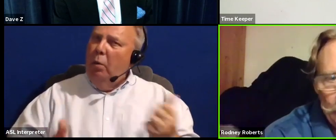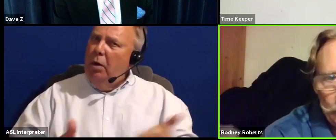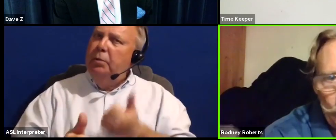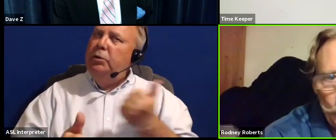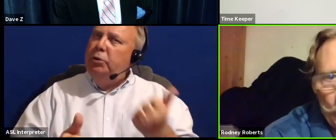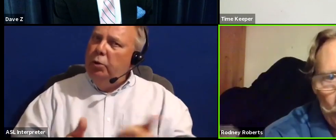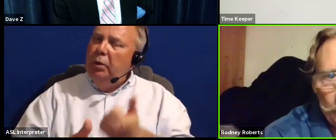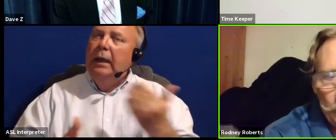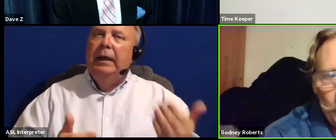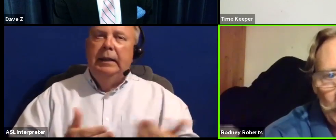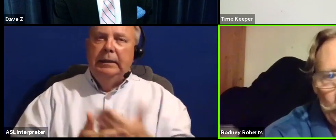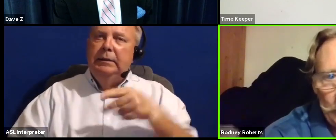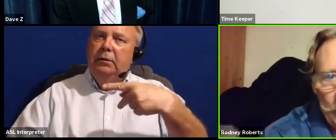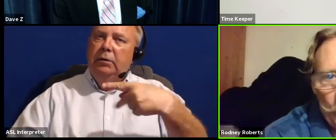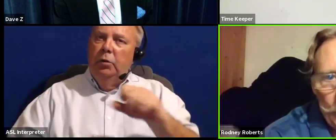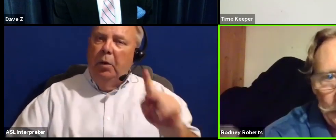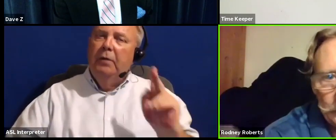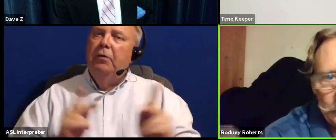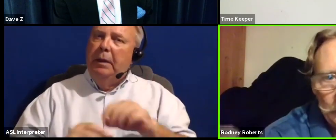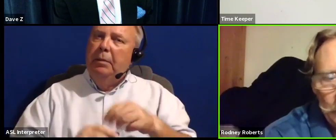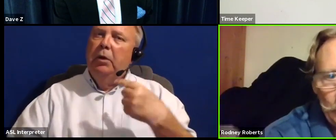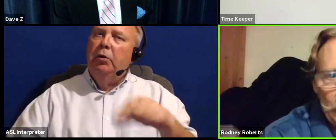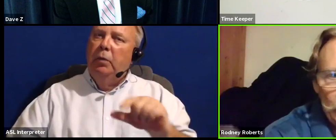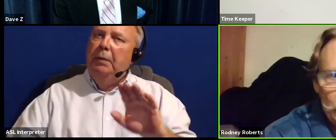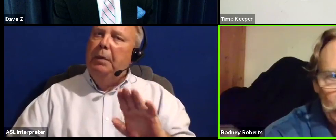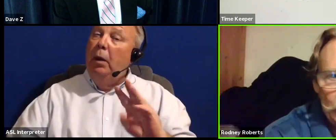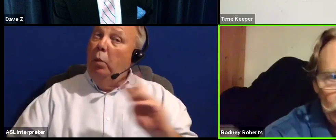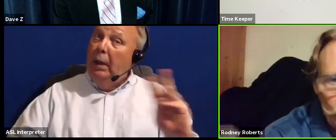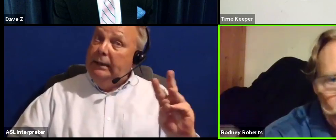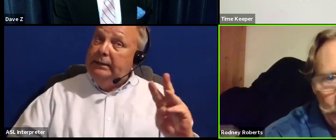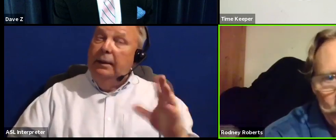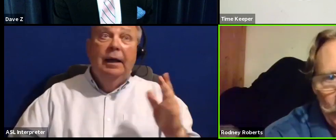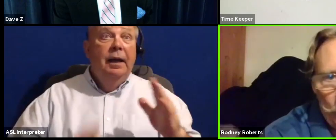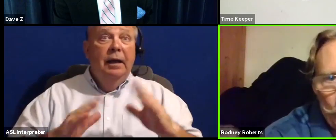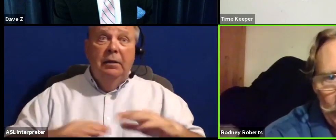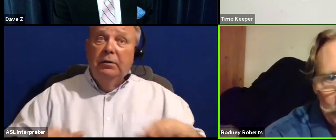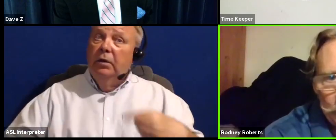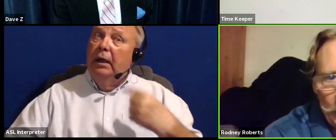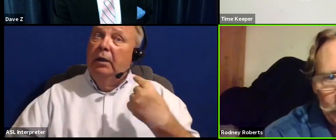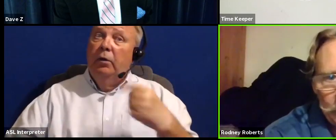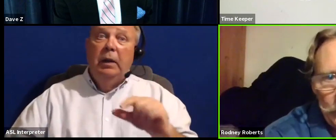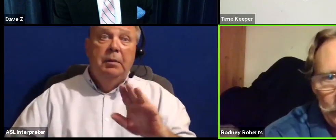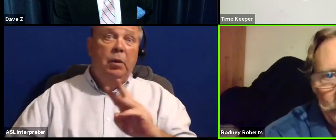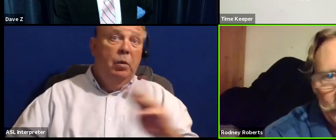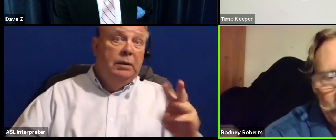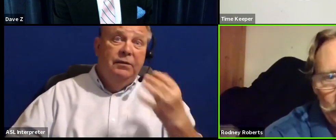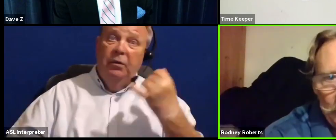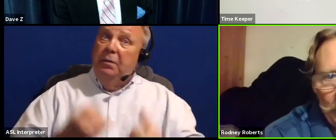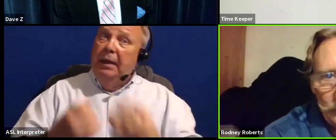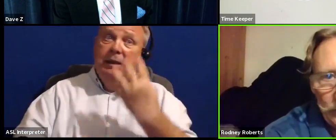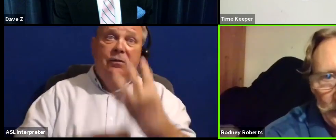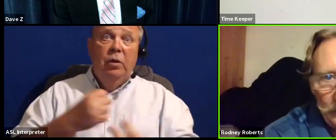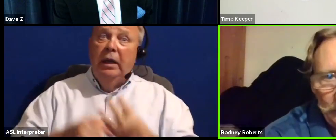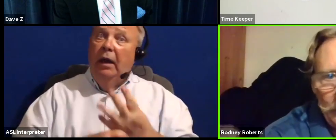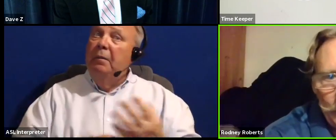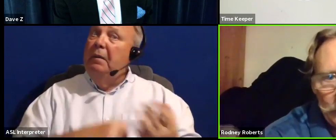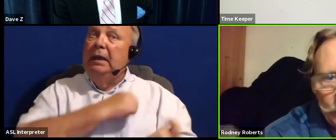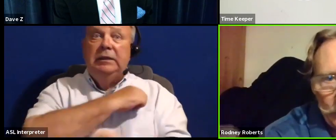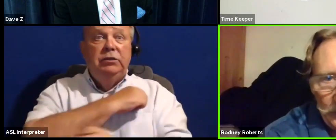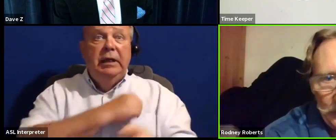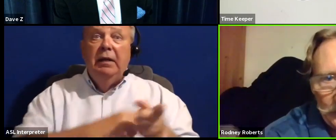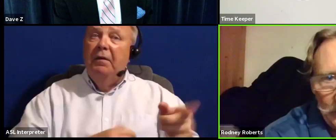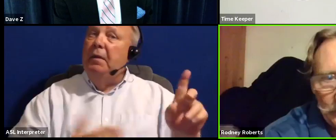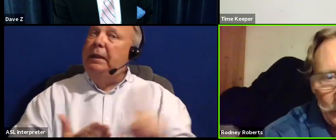is a new park for the people in Greenbelt West because the children of Greenbelt West for the past four years have been cheated. They've been